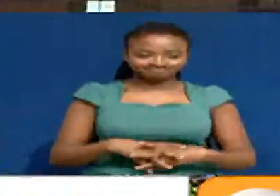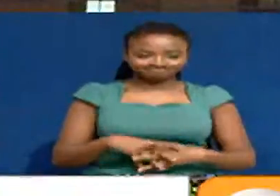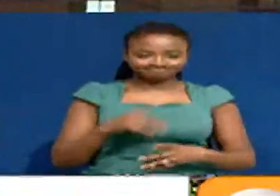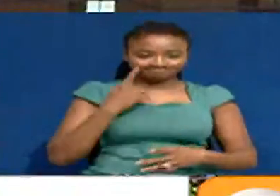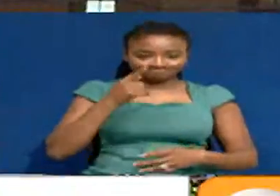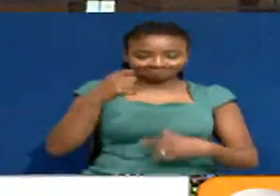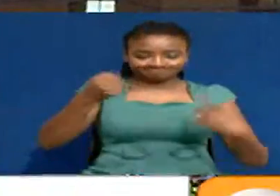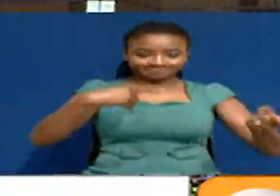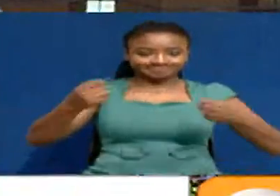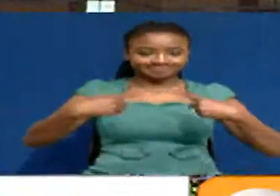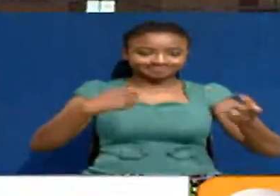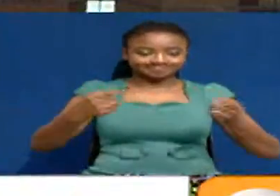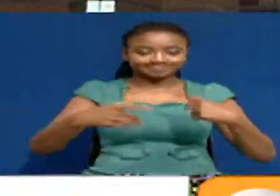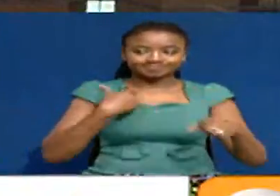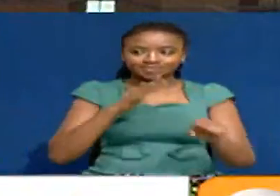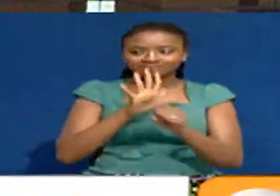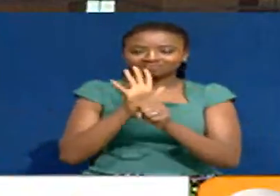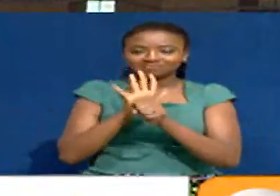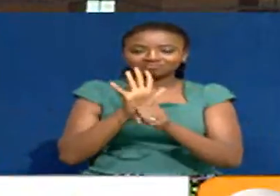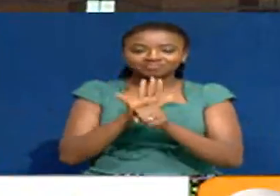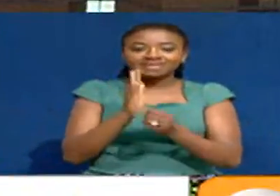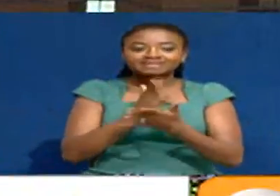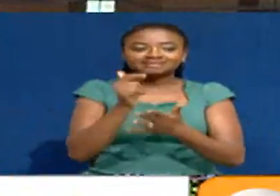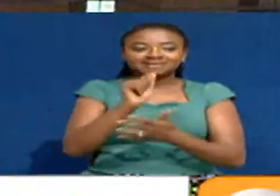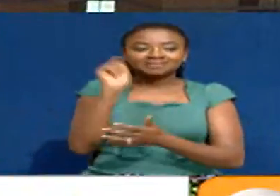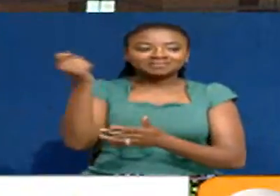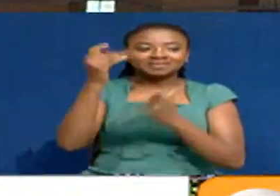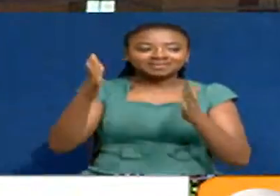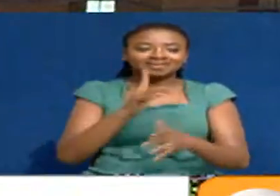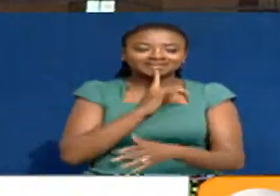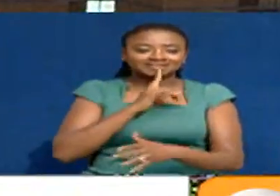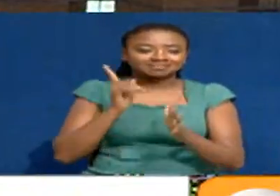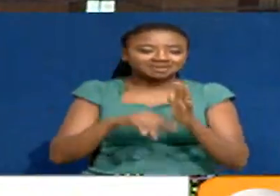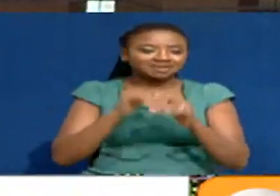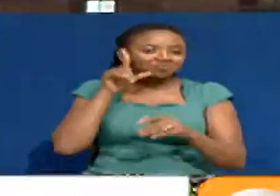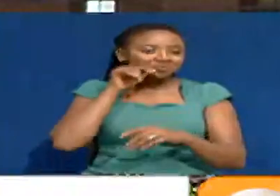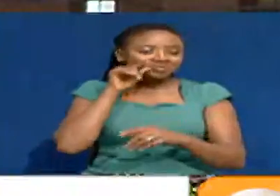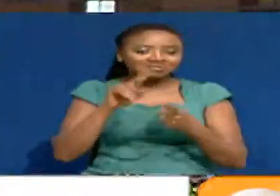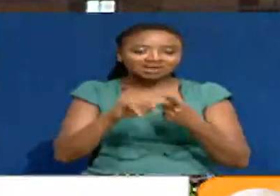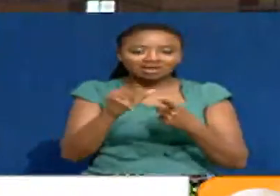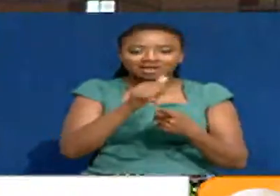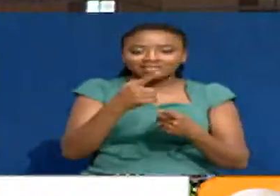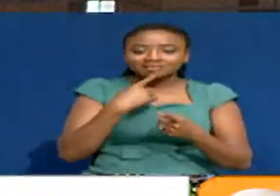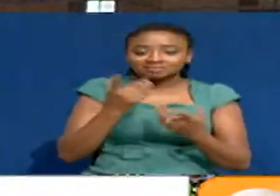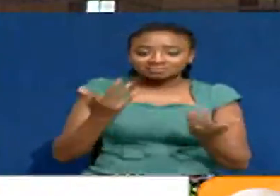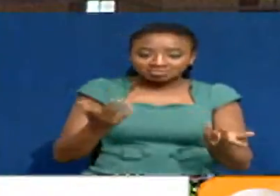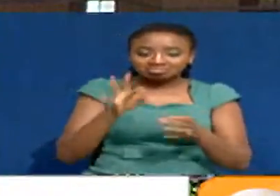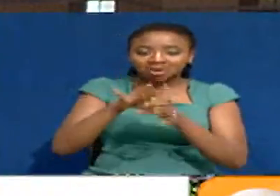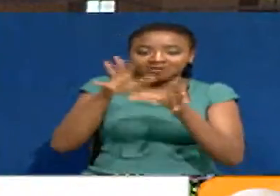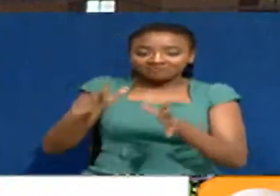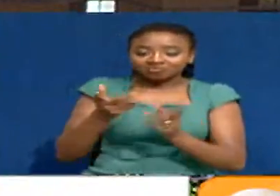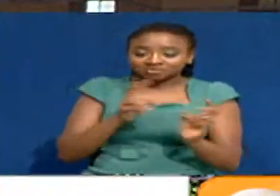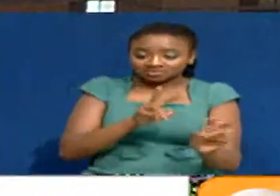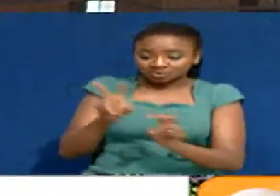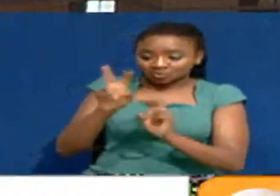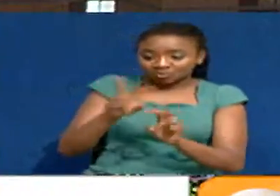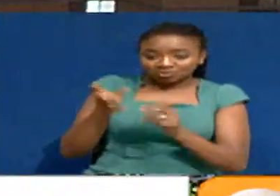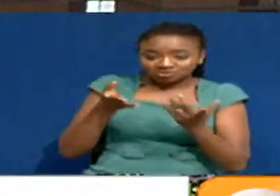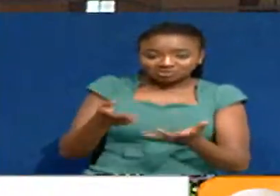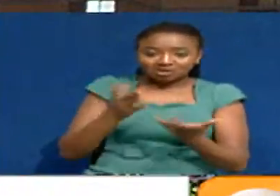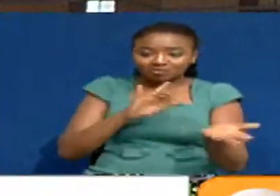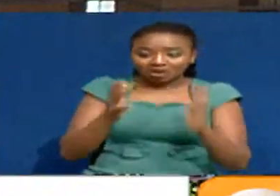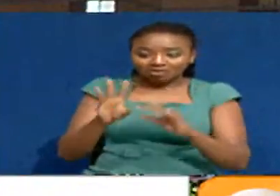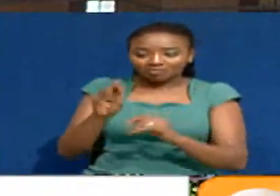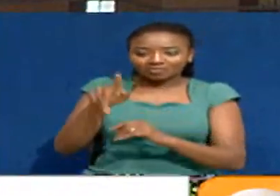Your feedback, we're getting lots of messages here. This is what some Kenyans are saying on Twitter. DK Ngugi says, voters are watching. The current crop of